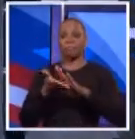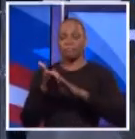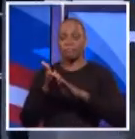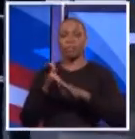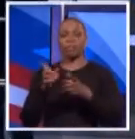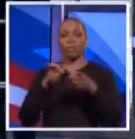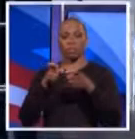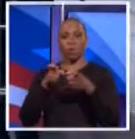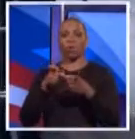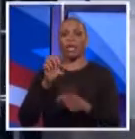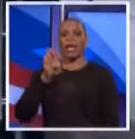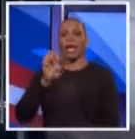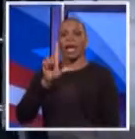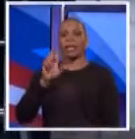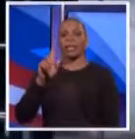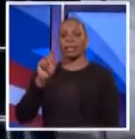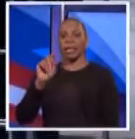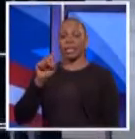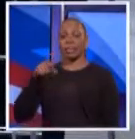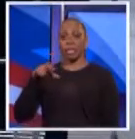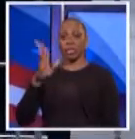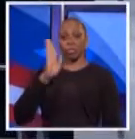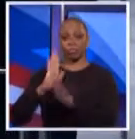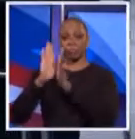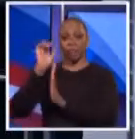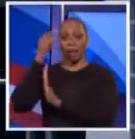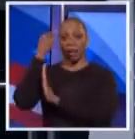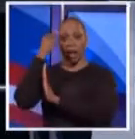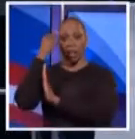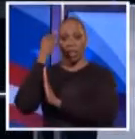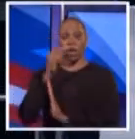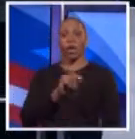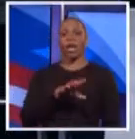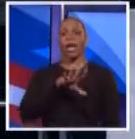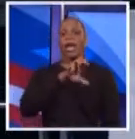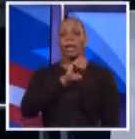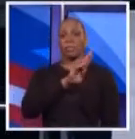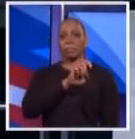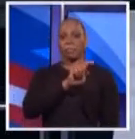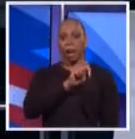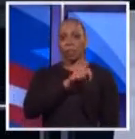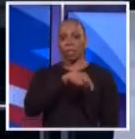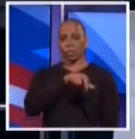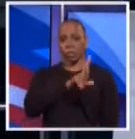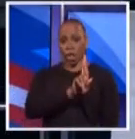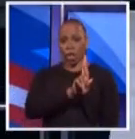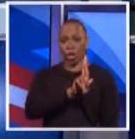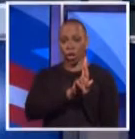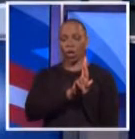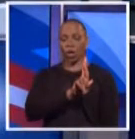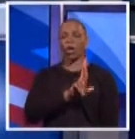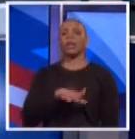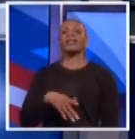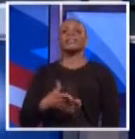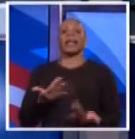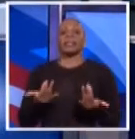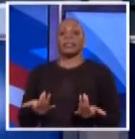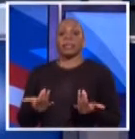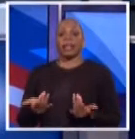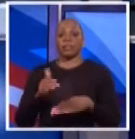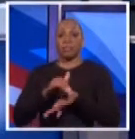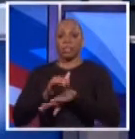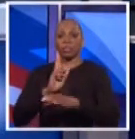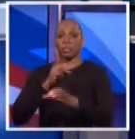New York Governor Elliot Spitzer, Manhattan Borough President Scott Stringer. Gentlemen, welcome. Thank you. And joining me tonight to question the